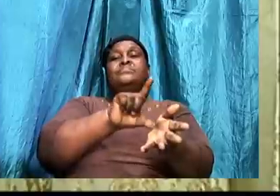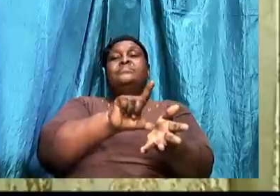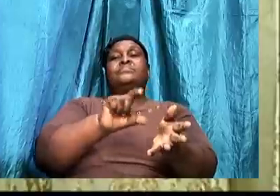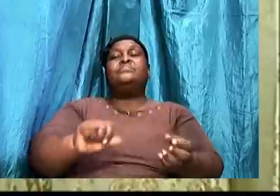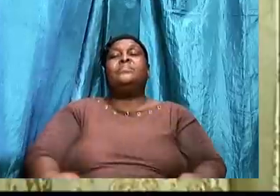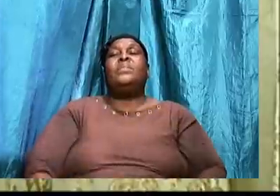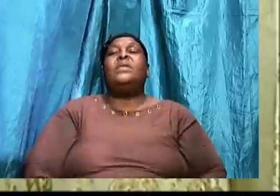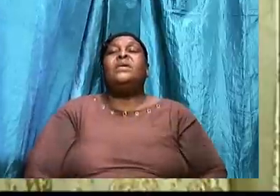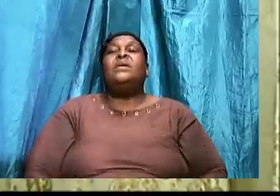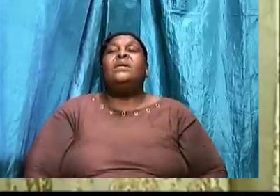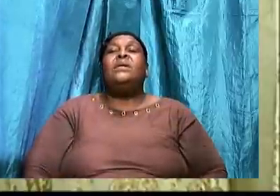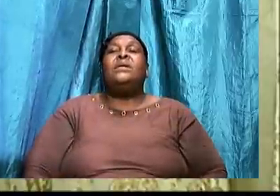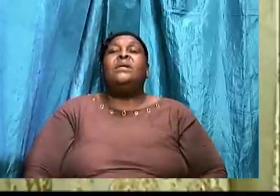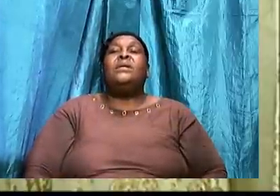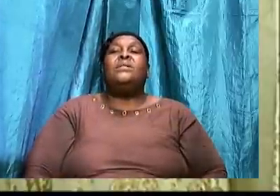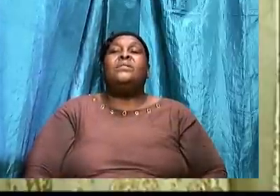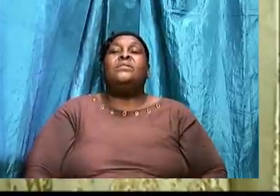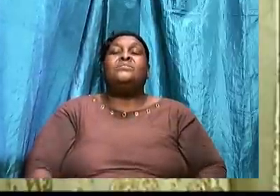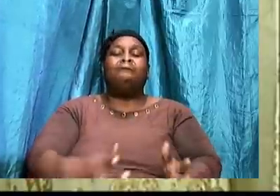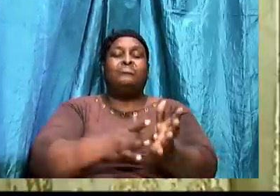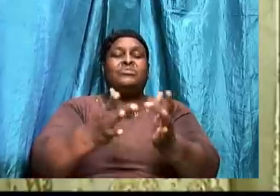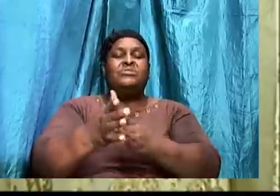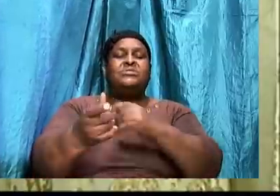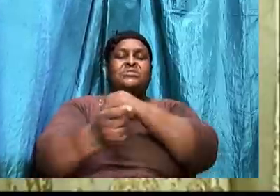And look again at Jesus' temptation.